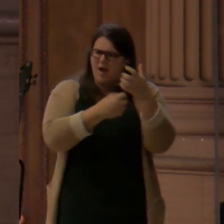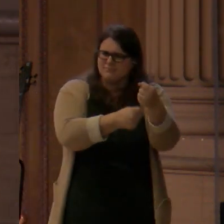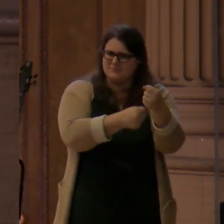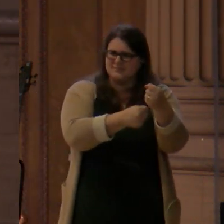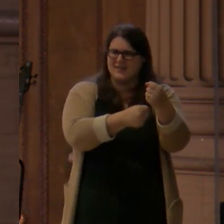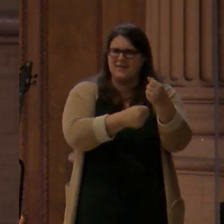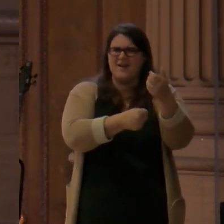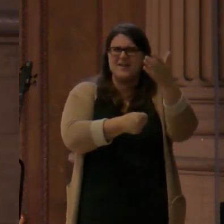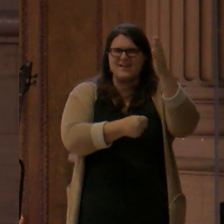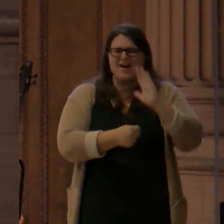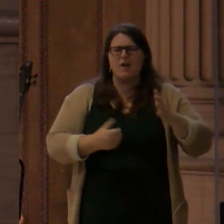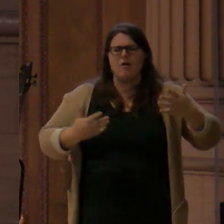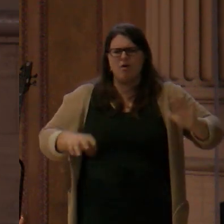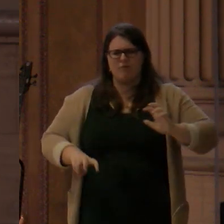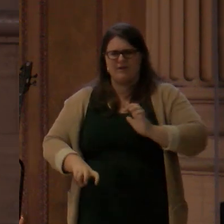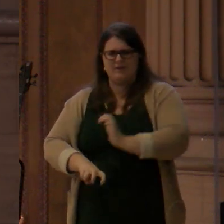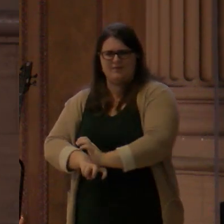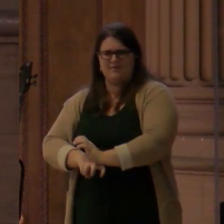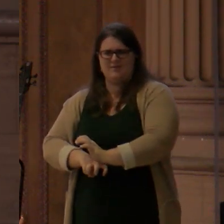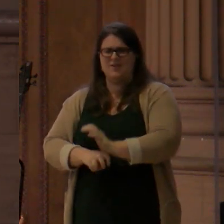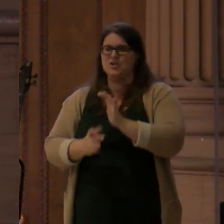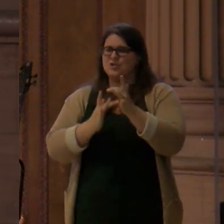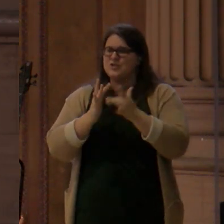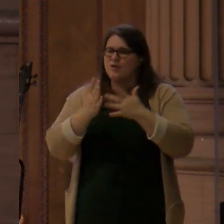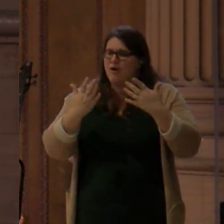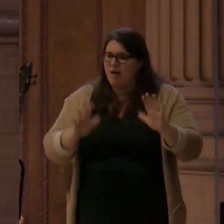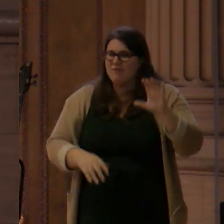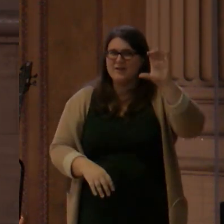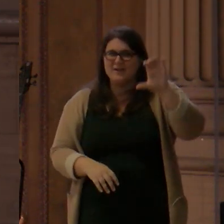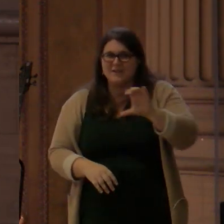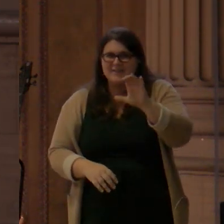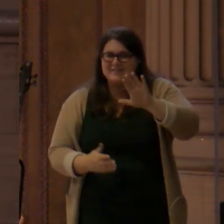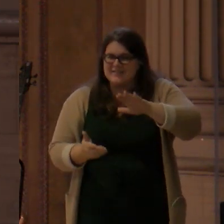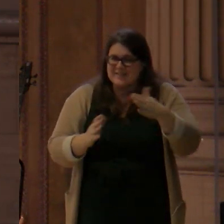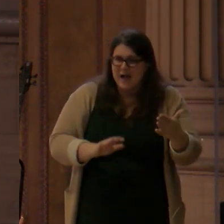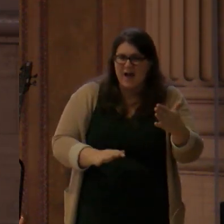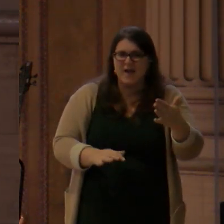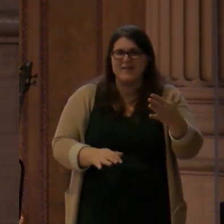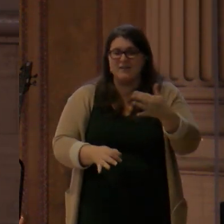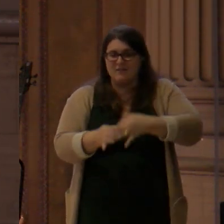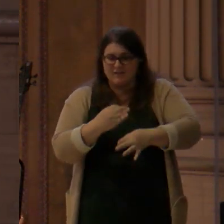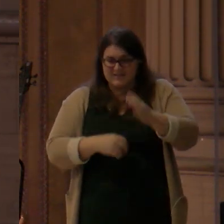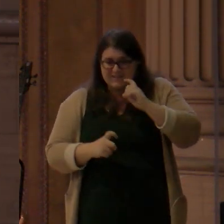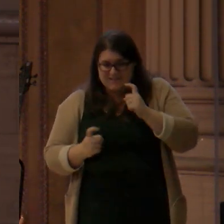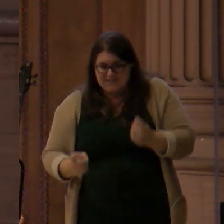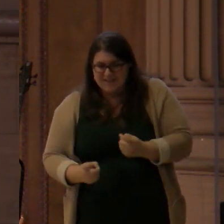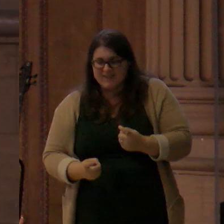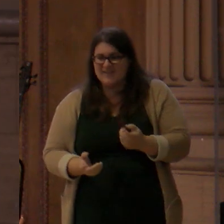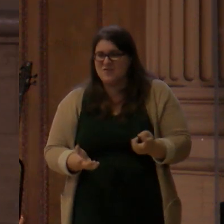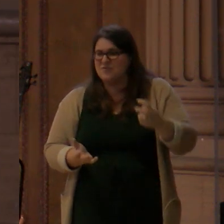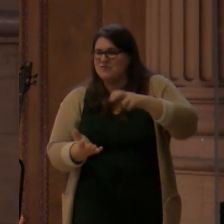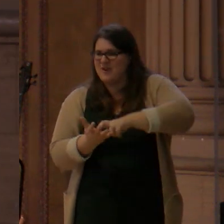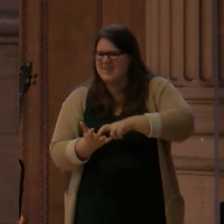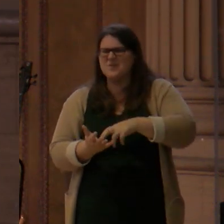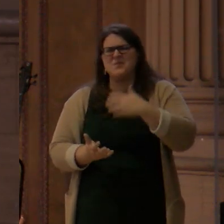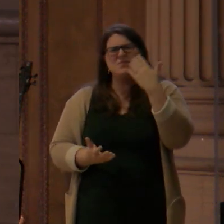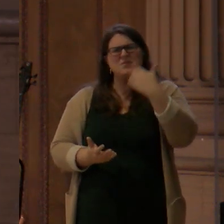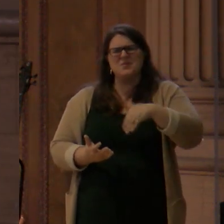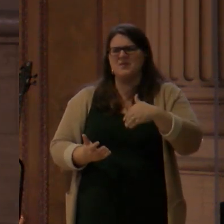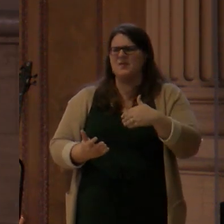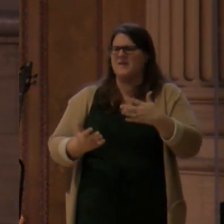And so at times we need to remember that truth, take a deep breath, remember Jesus has crushed the head of our enemy